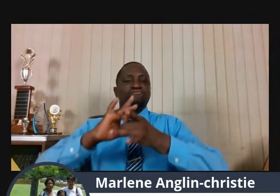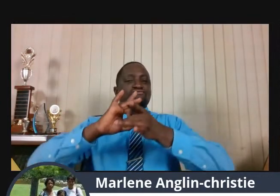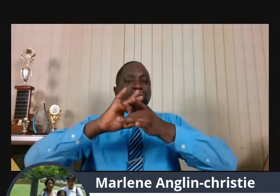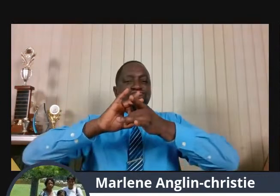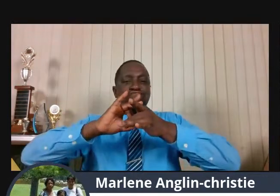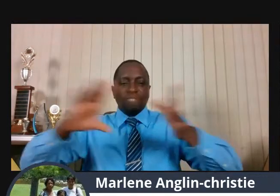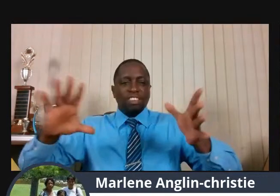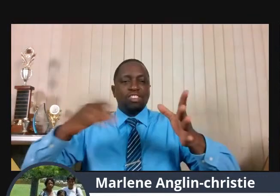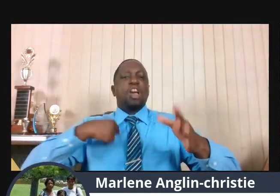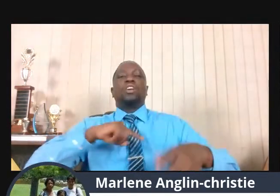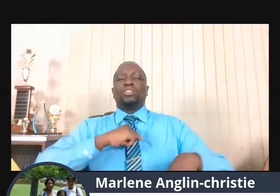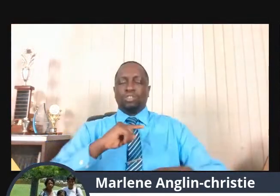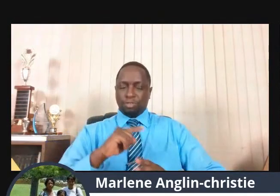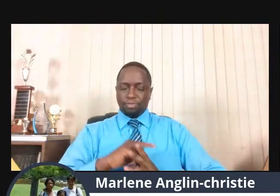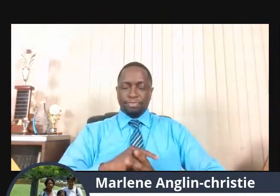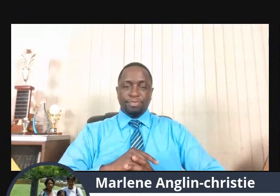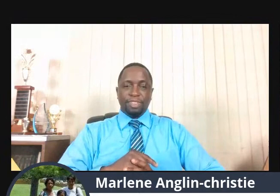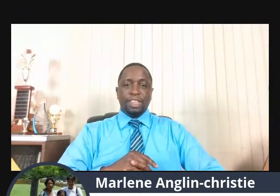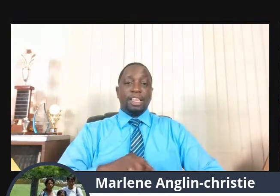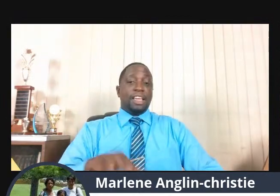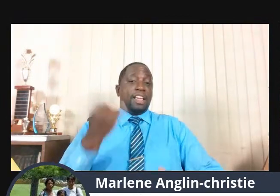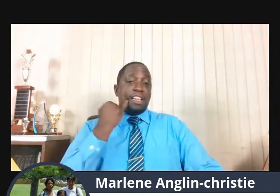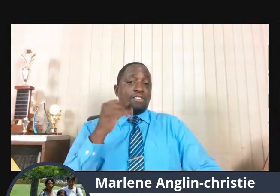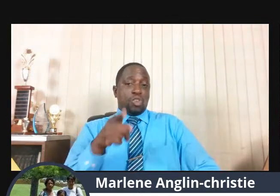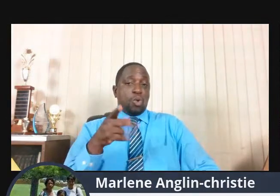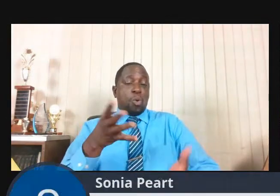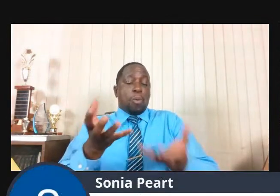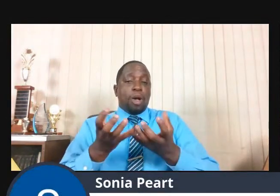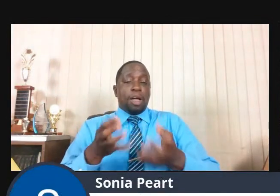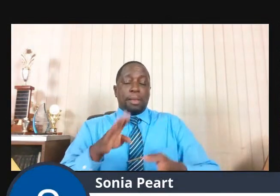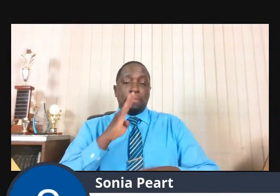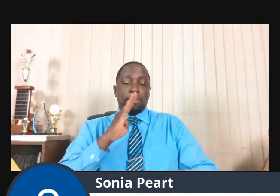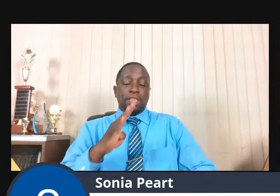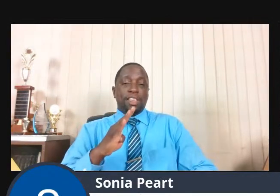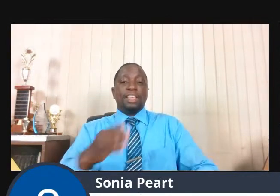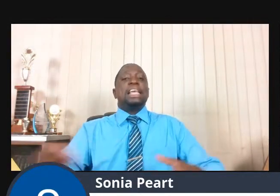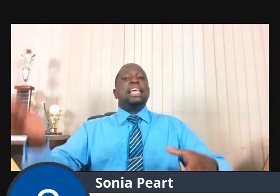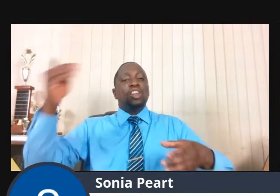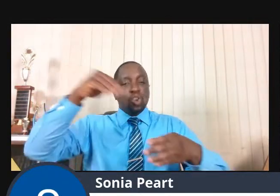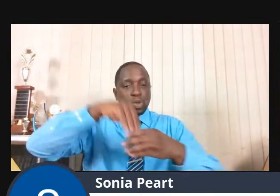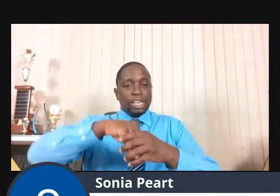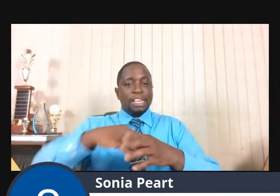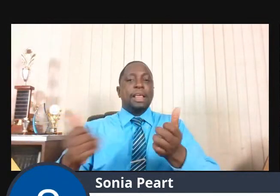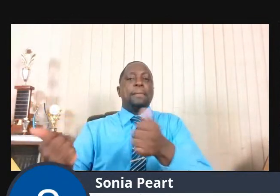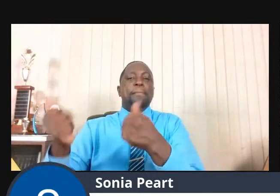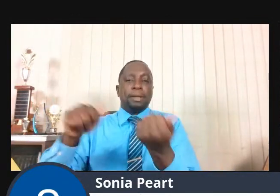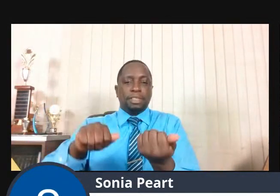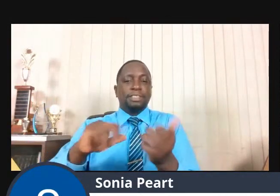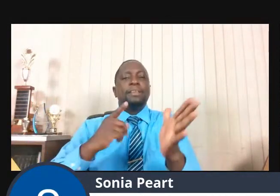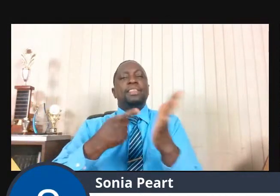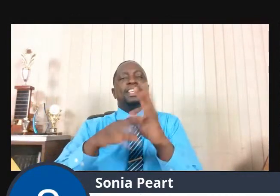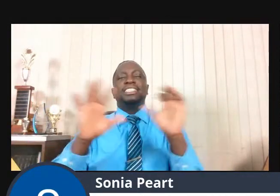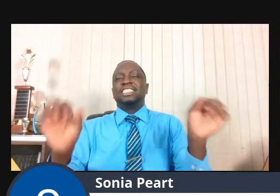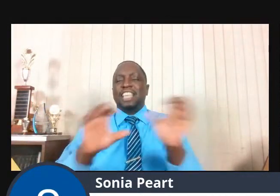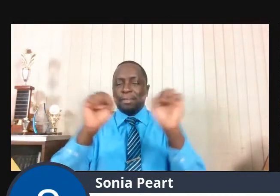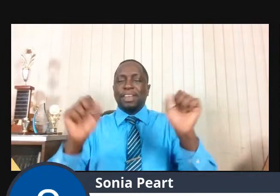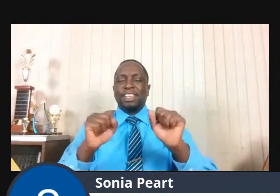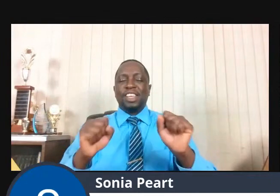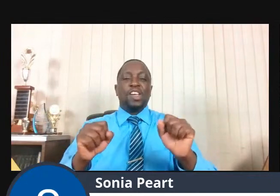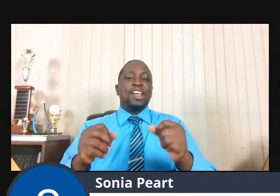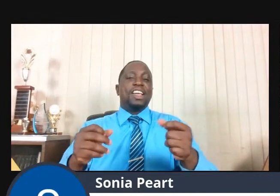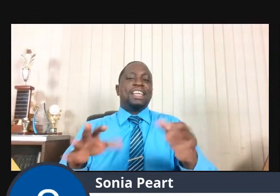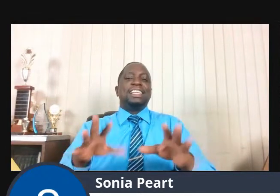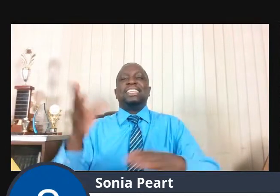you want to be a part of those who will be baptized this Sabbath, the day of rest, the day